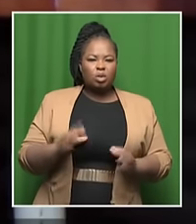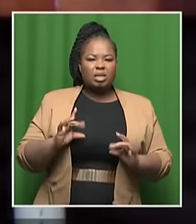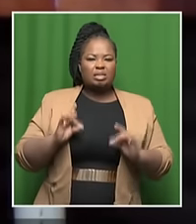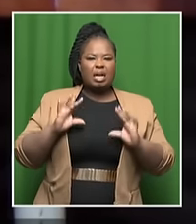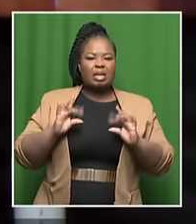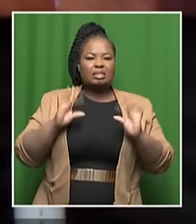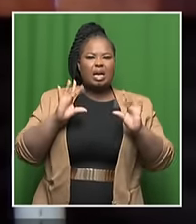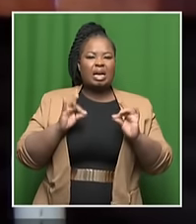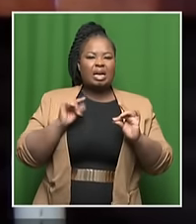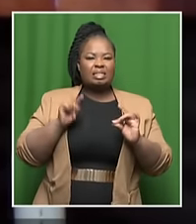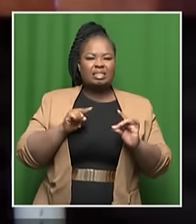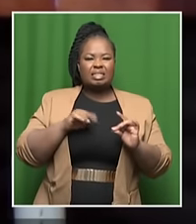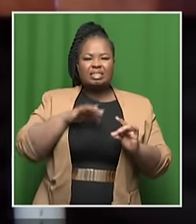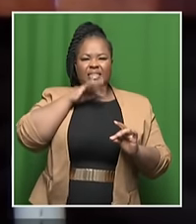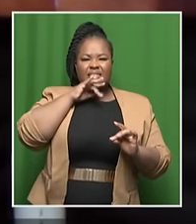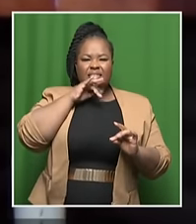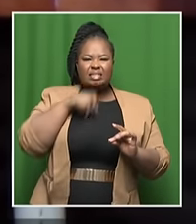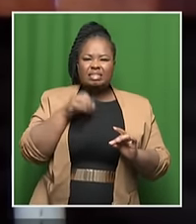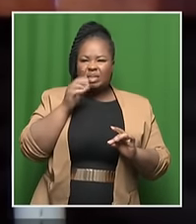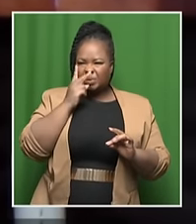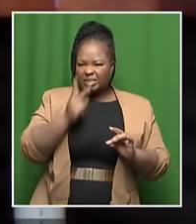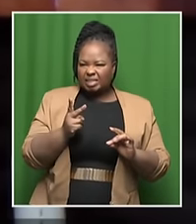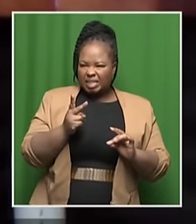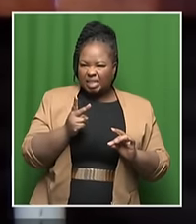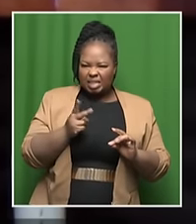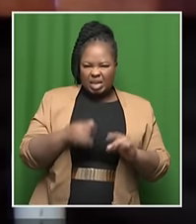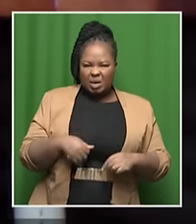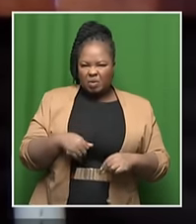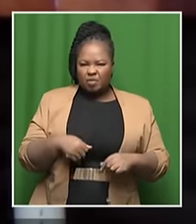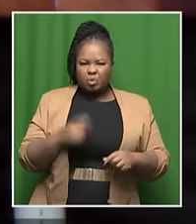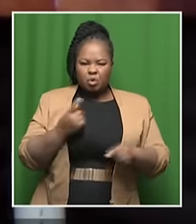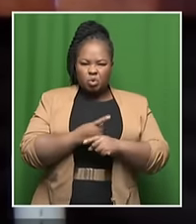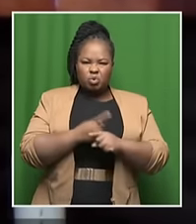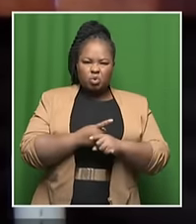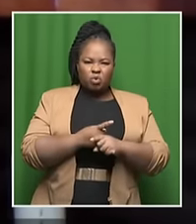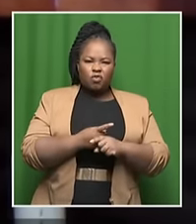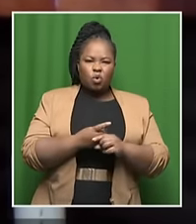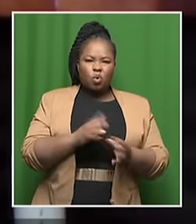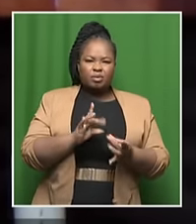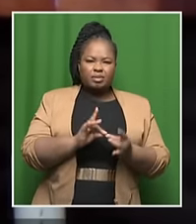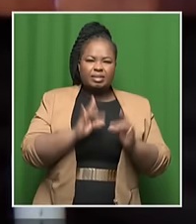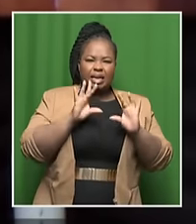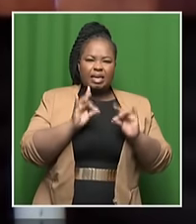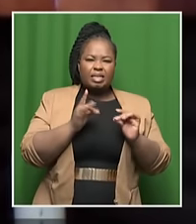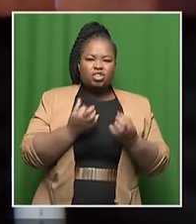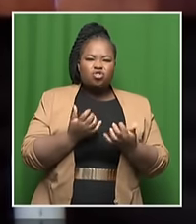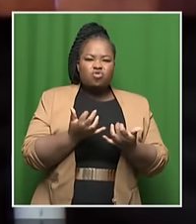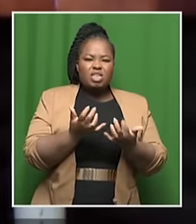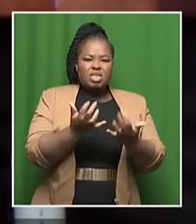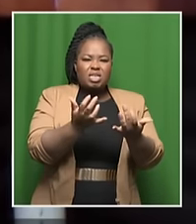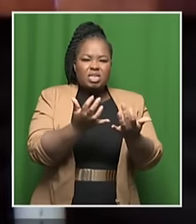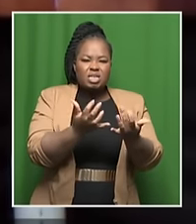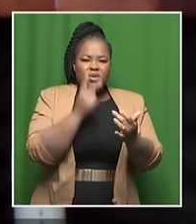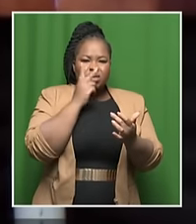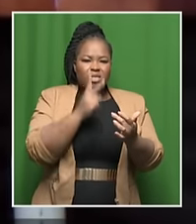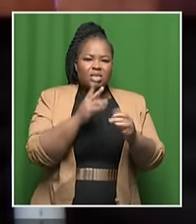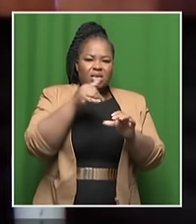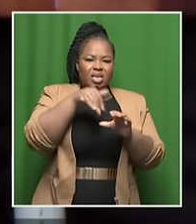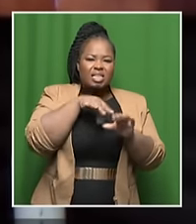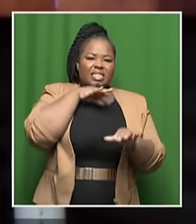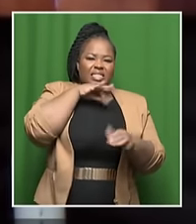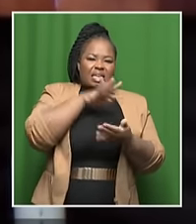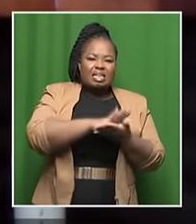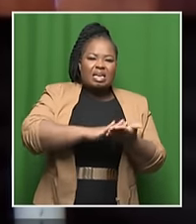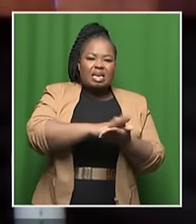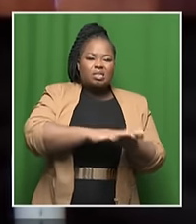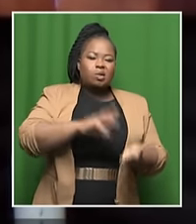see for the first time different species of blue-green algae that are starting to emerge. They've been identified a